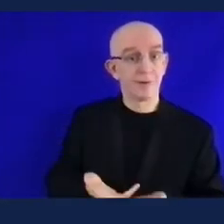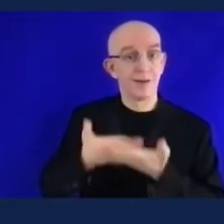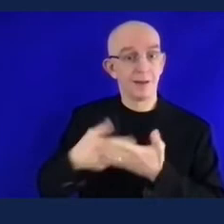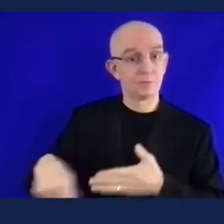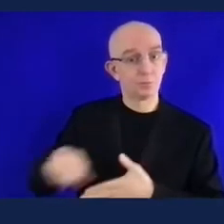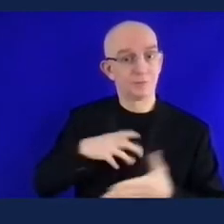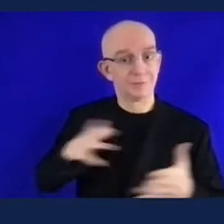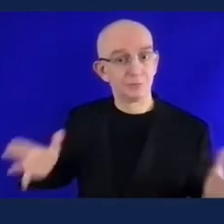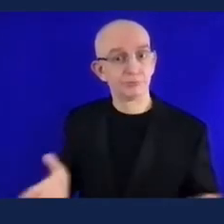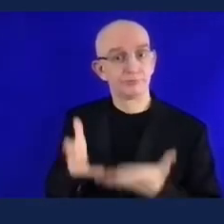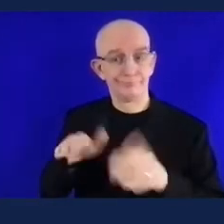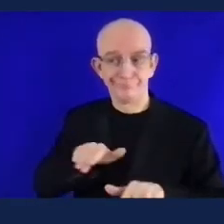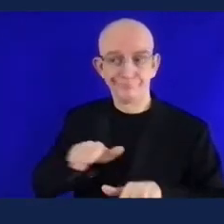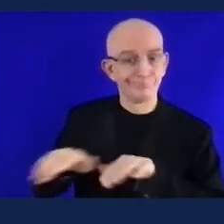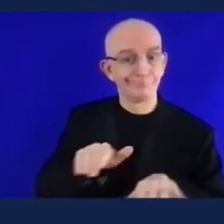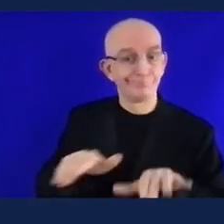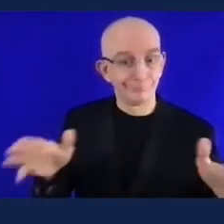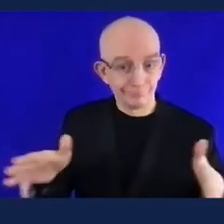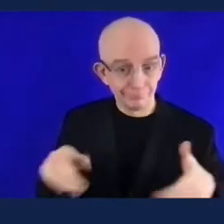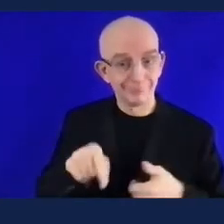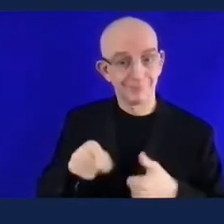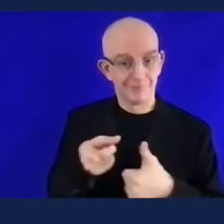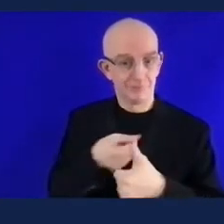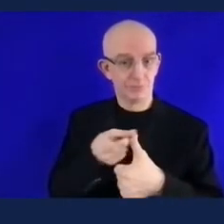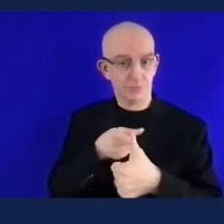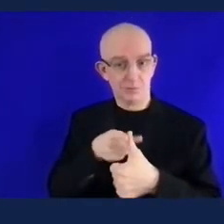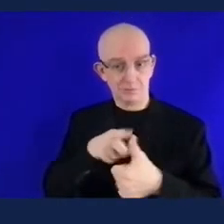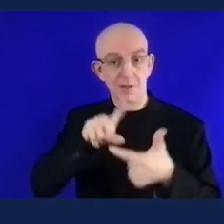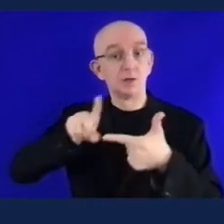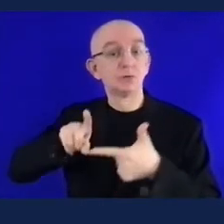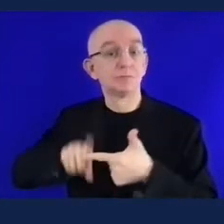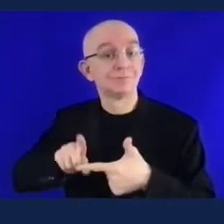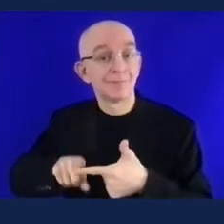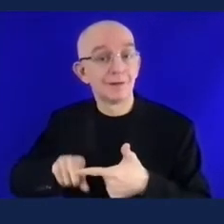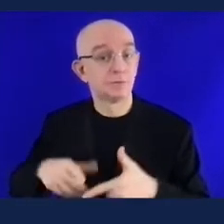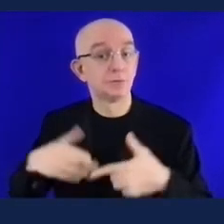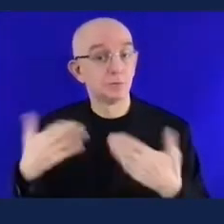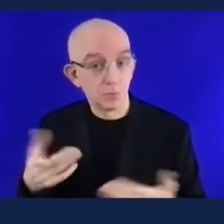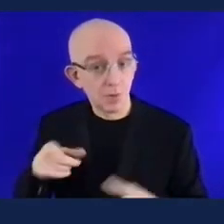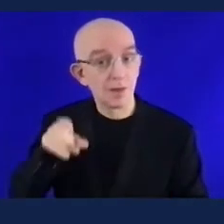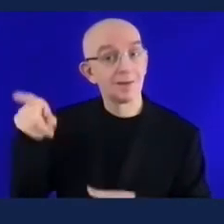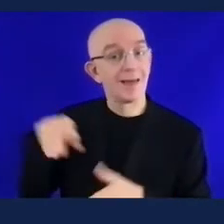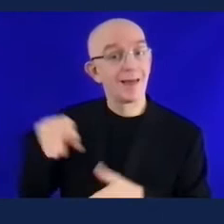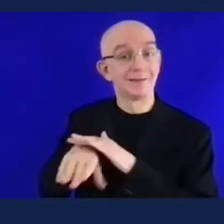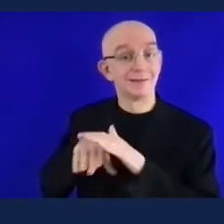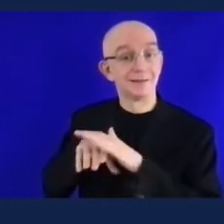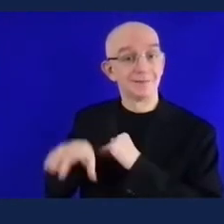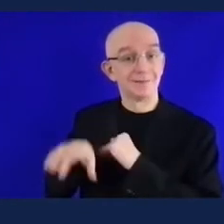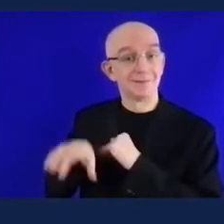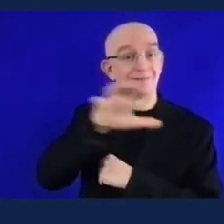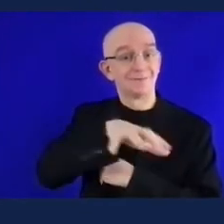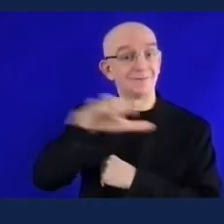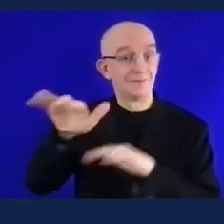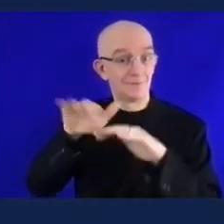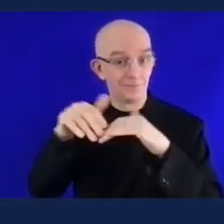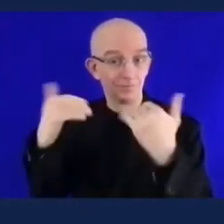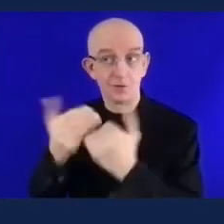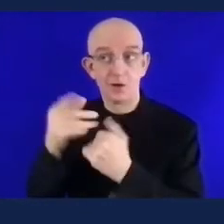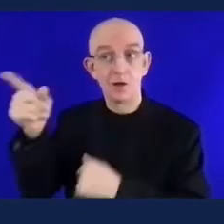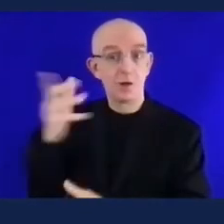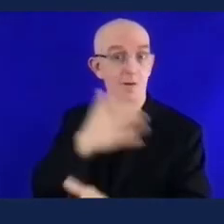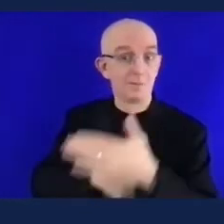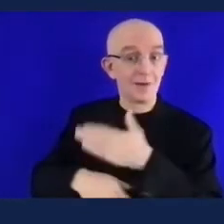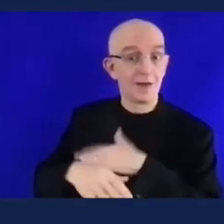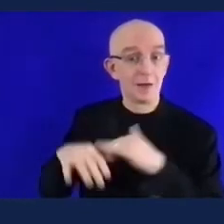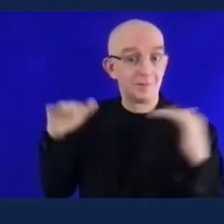segregated from the rest of the crowd how can we fix that because that's not inclusion um so for me i think i